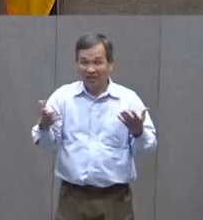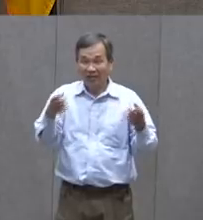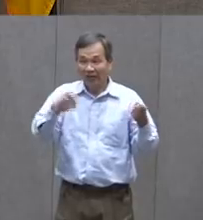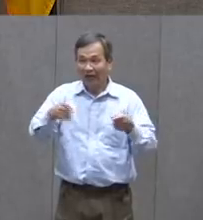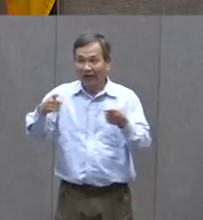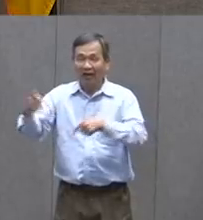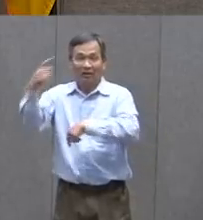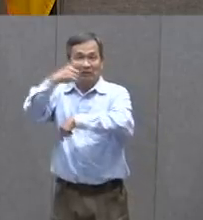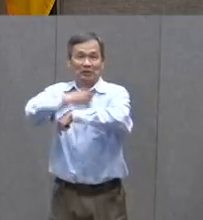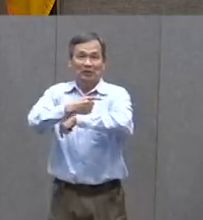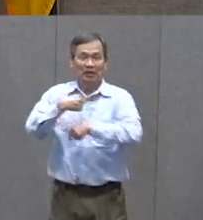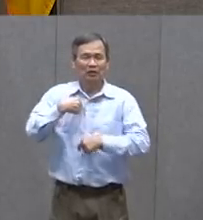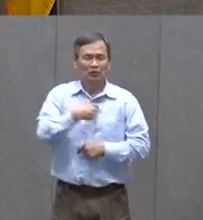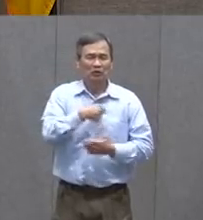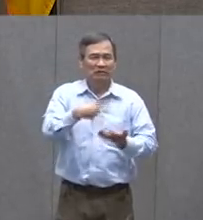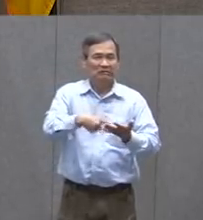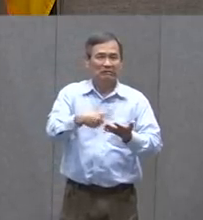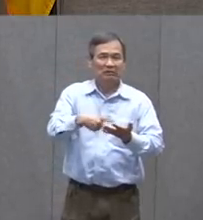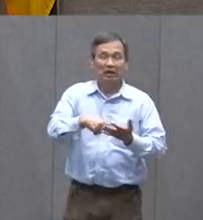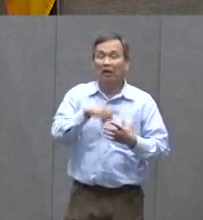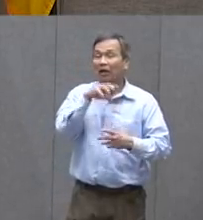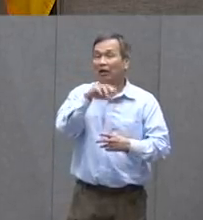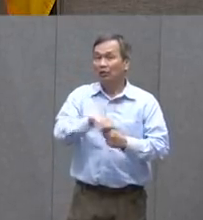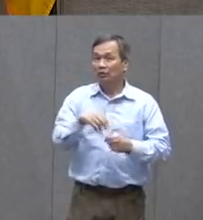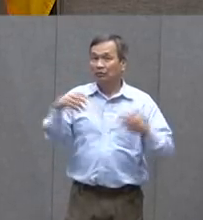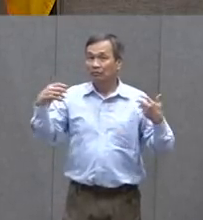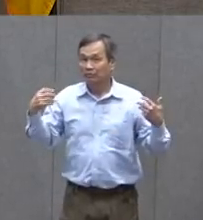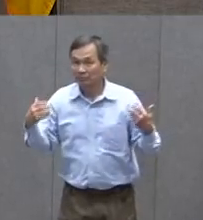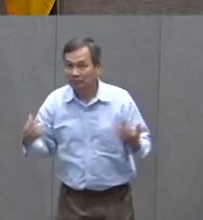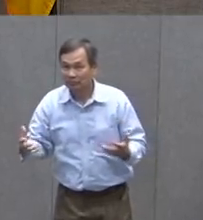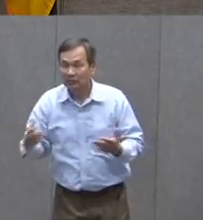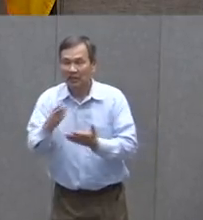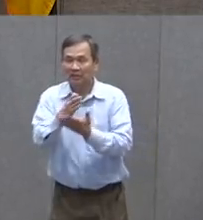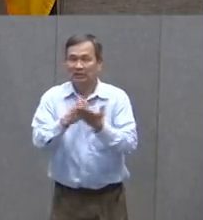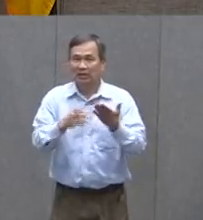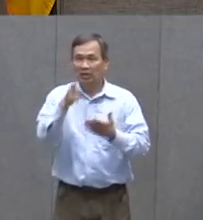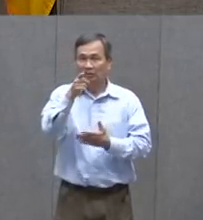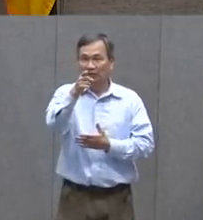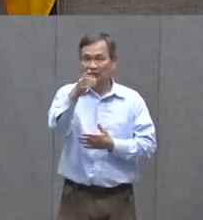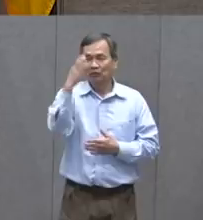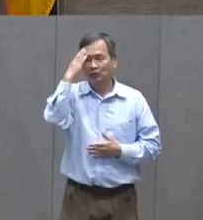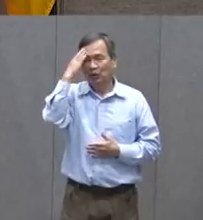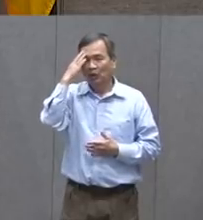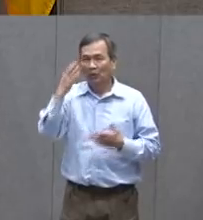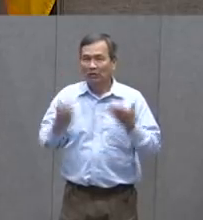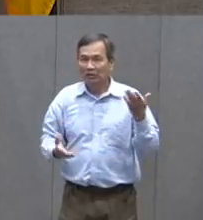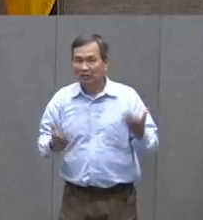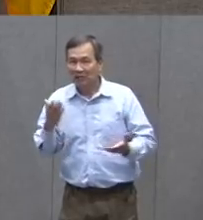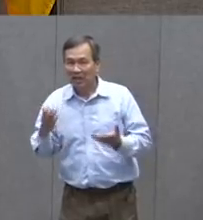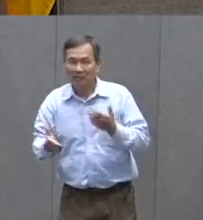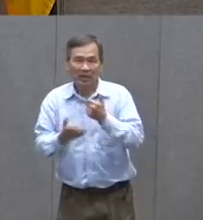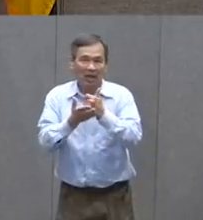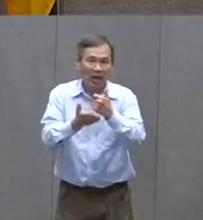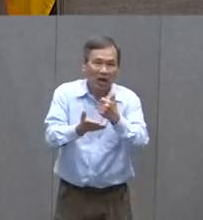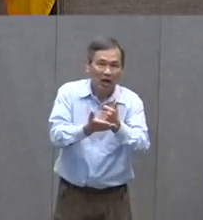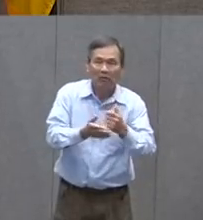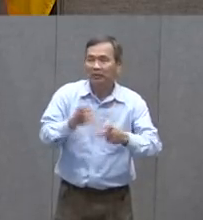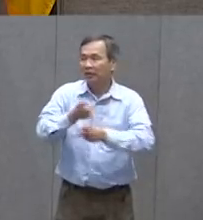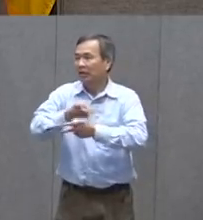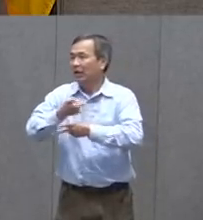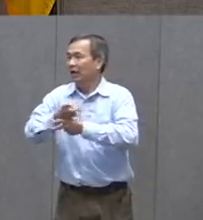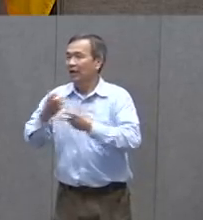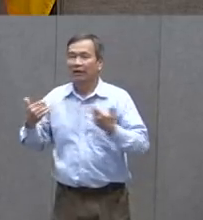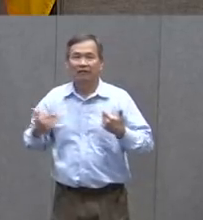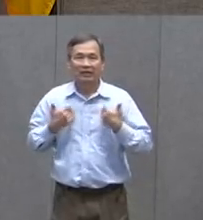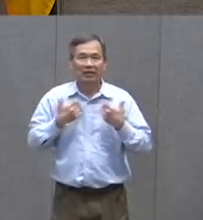today that we're gonna talk about, including some of you we know are maybe helping to take care of younger brothers and